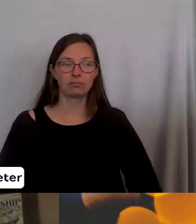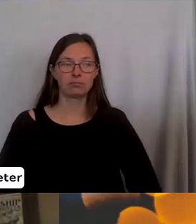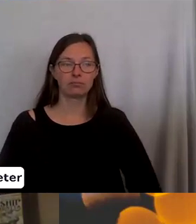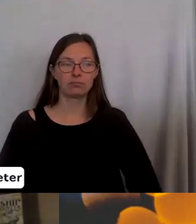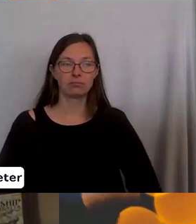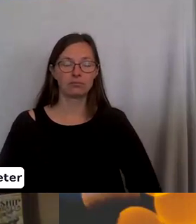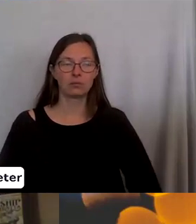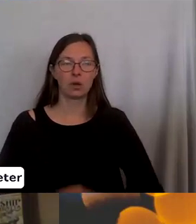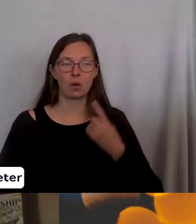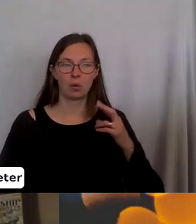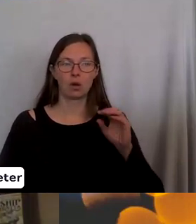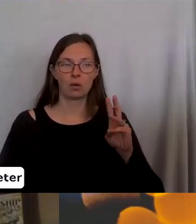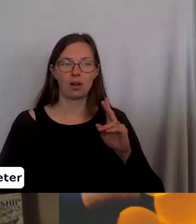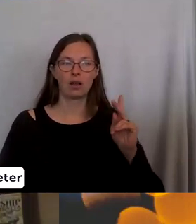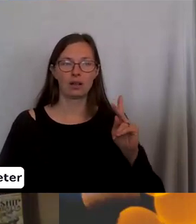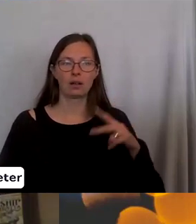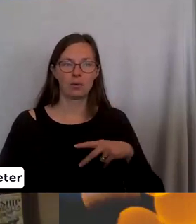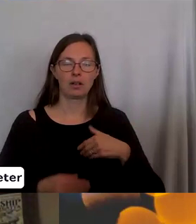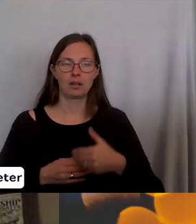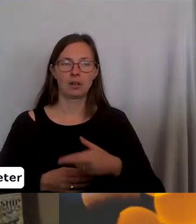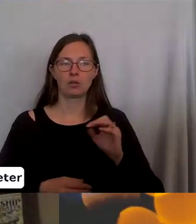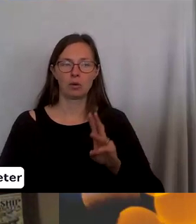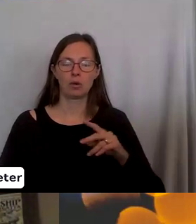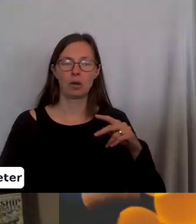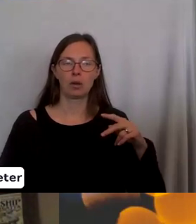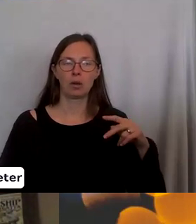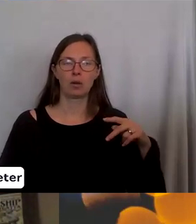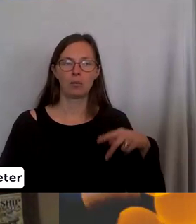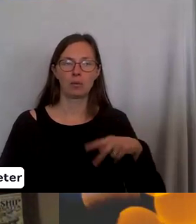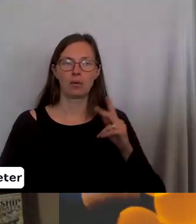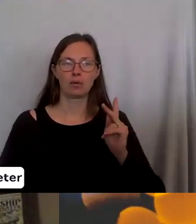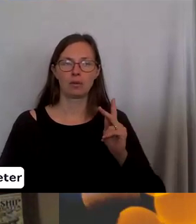So one row knit, purl across the next row, purl, knit across.